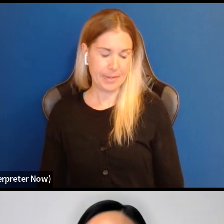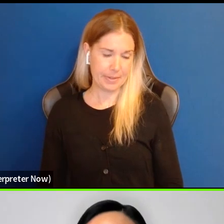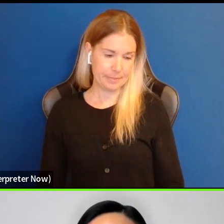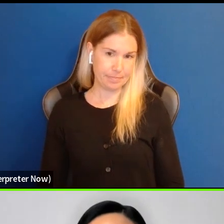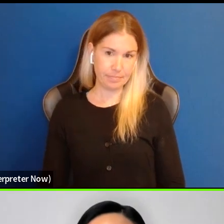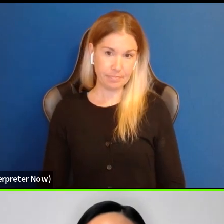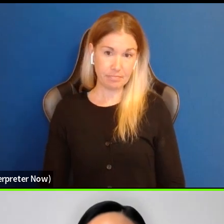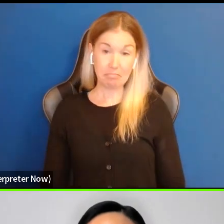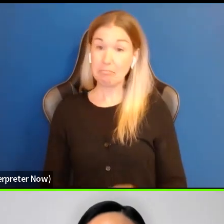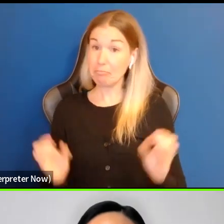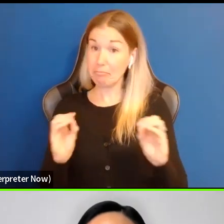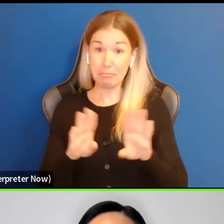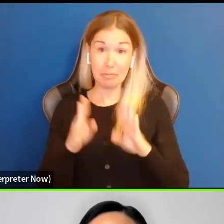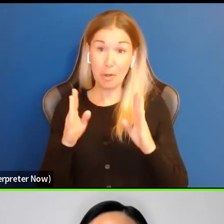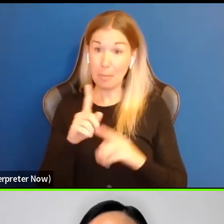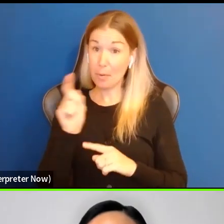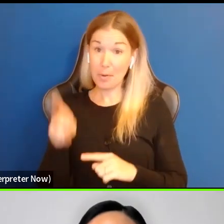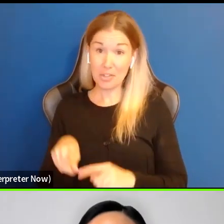You have no open questions.